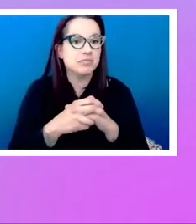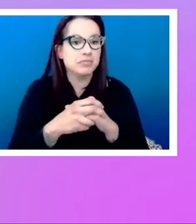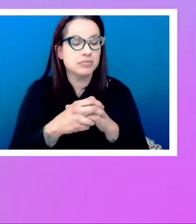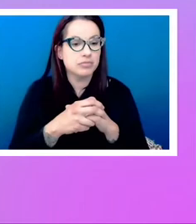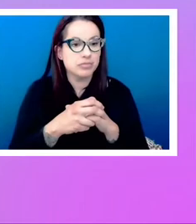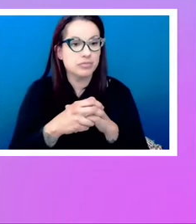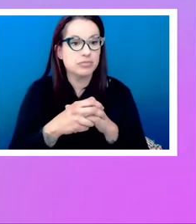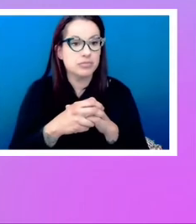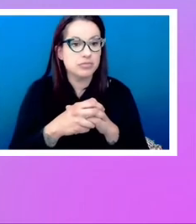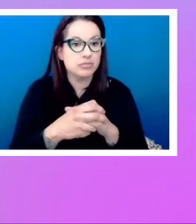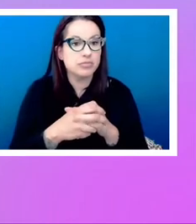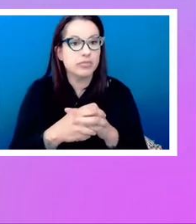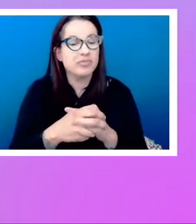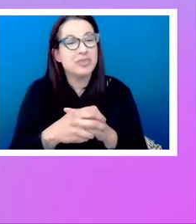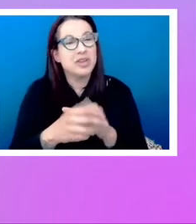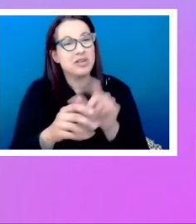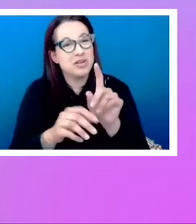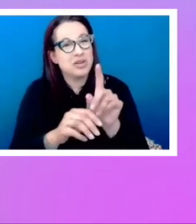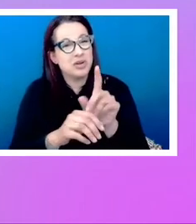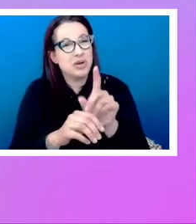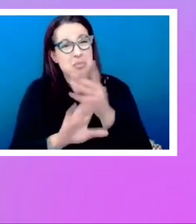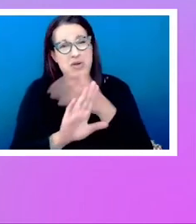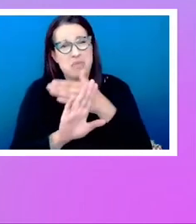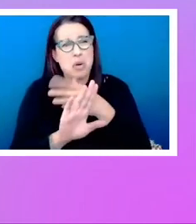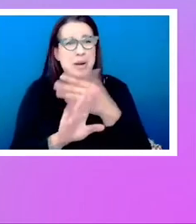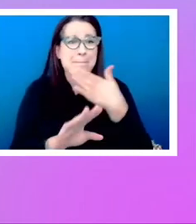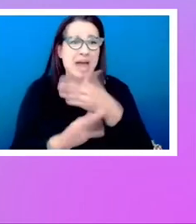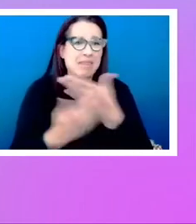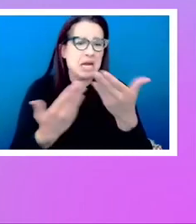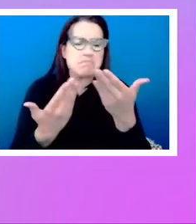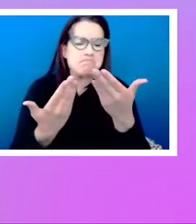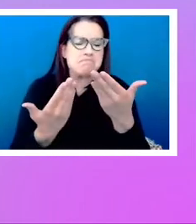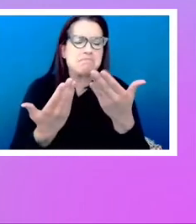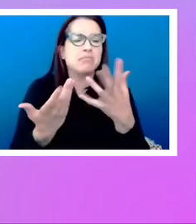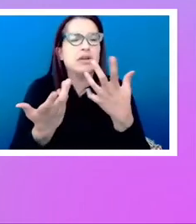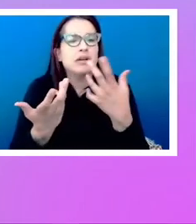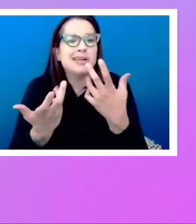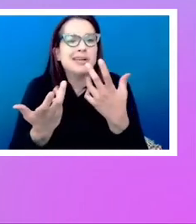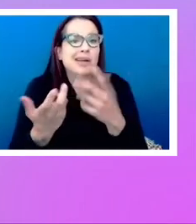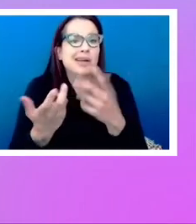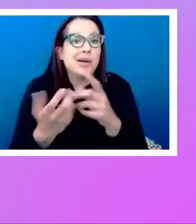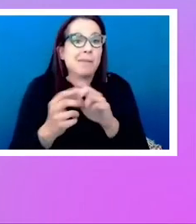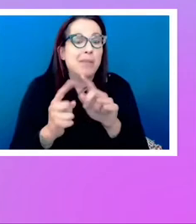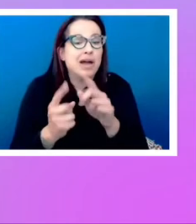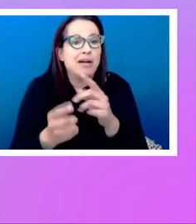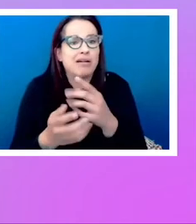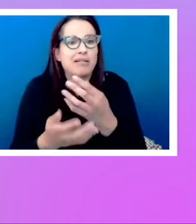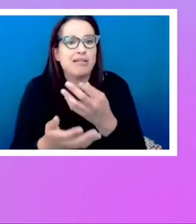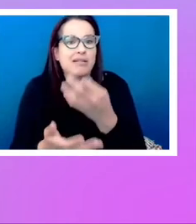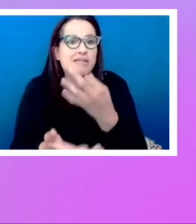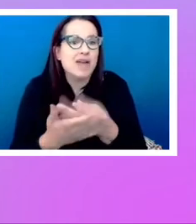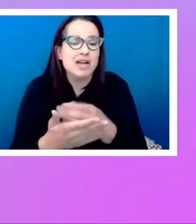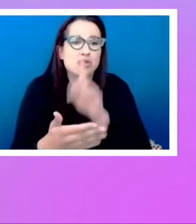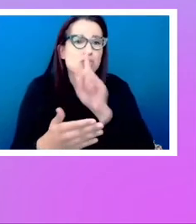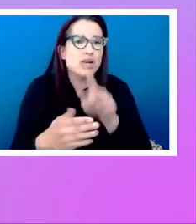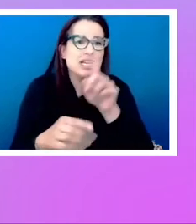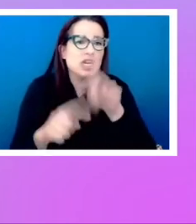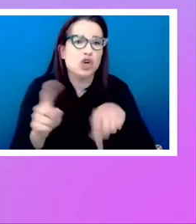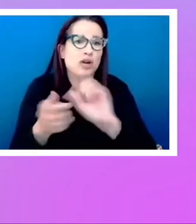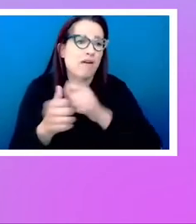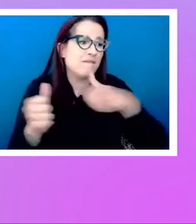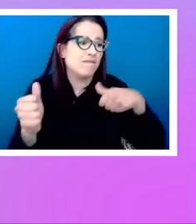So this wasn't really a bad thing. I think the fact that, you know, we couldn't really get too far from document structure,